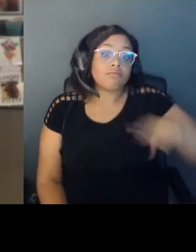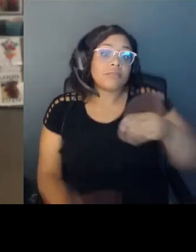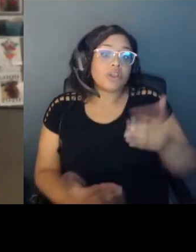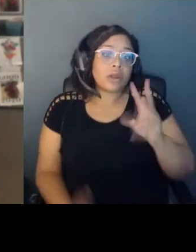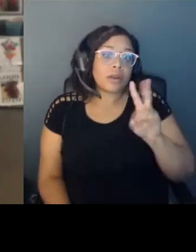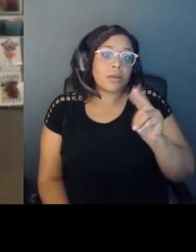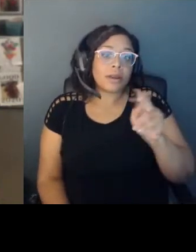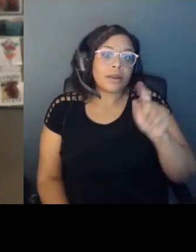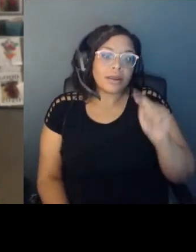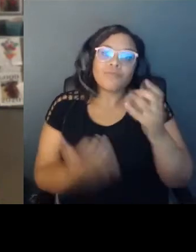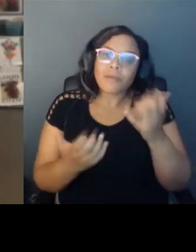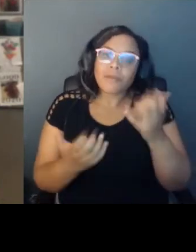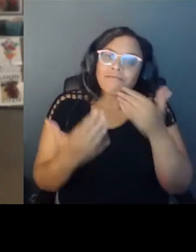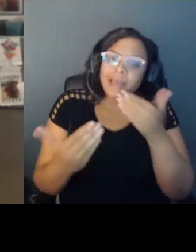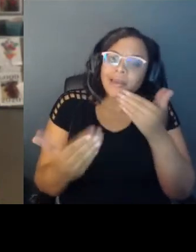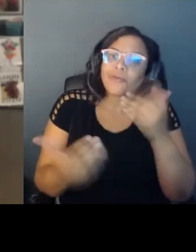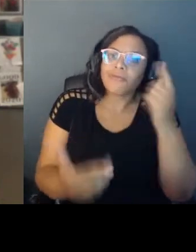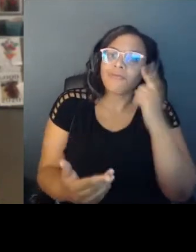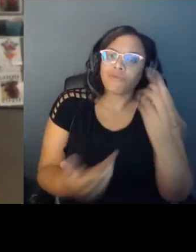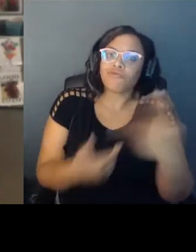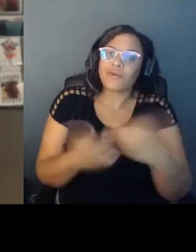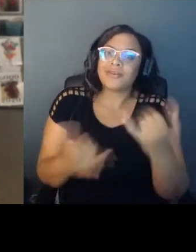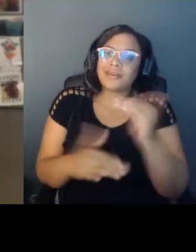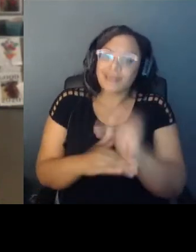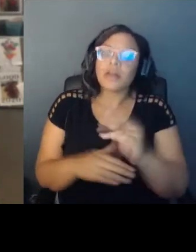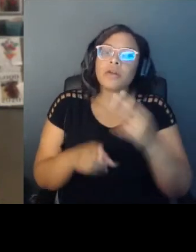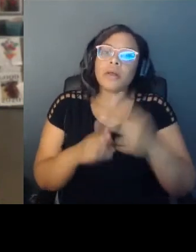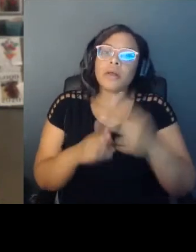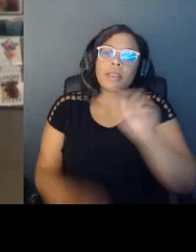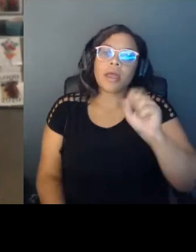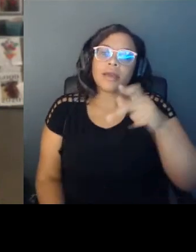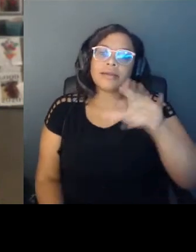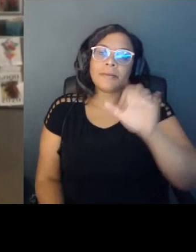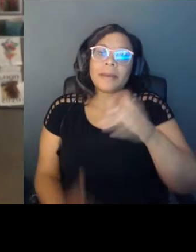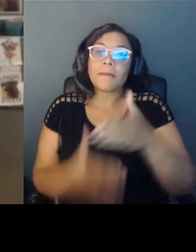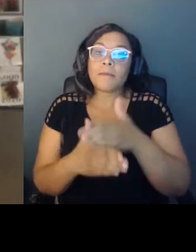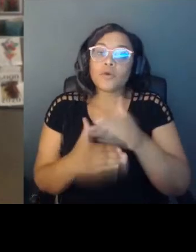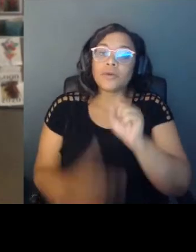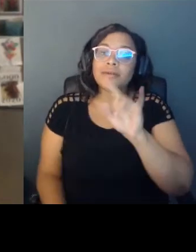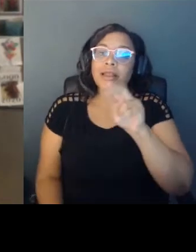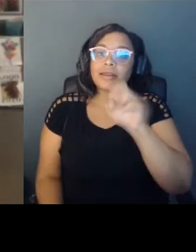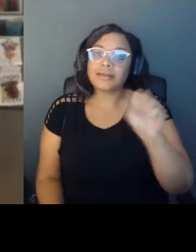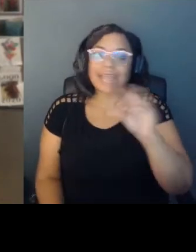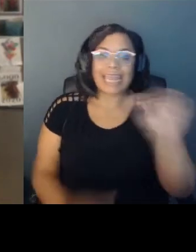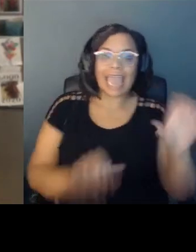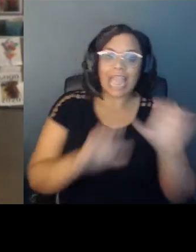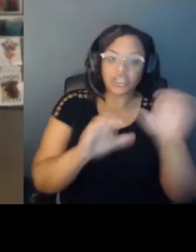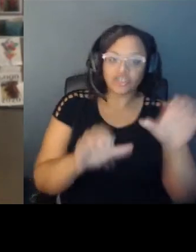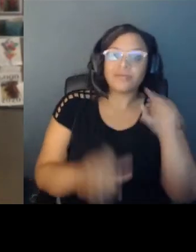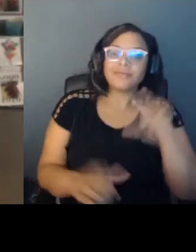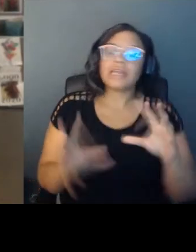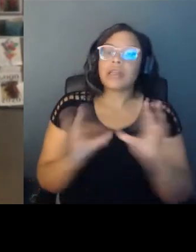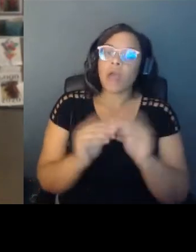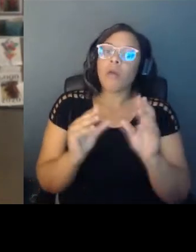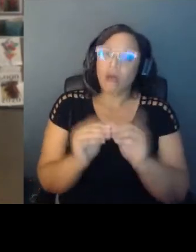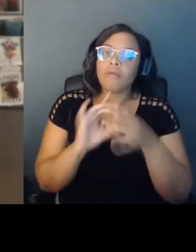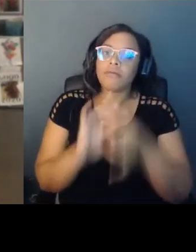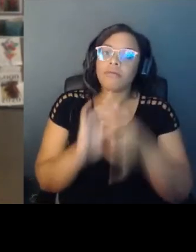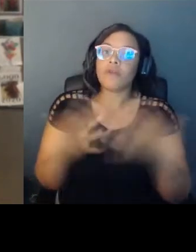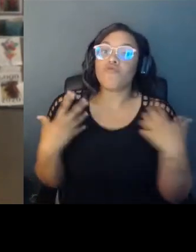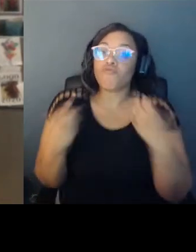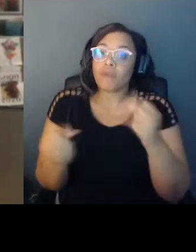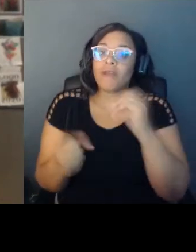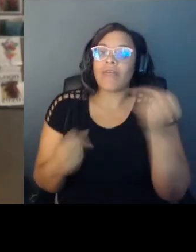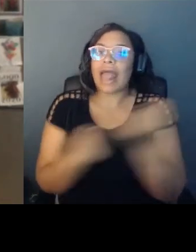joining us tonight for the Space Between Stillness and Action, a town hall on recovery and activism after the killing of George Floyd.